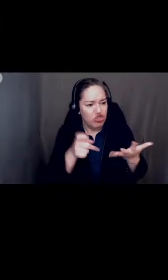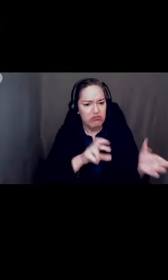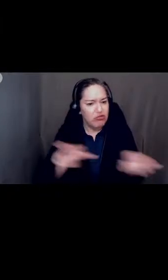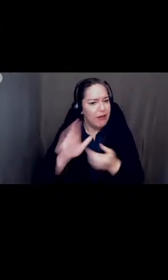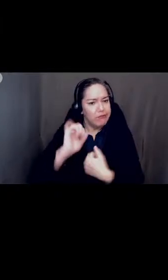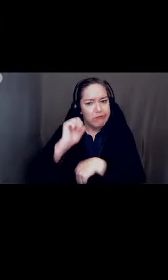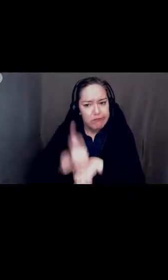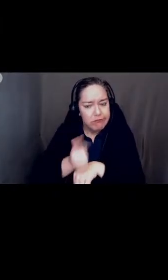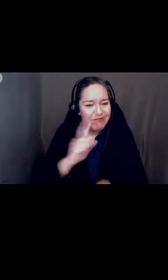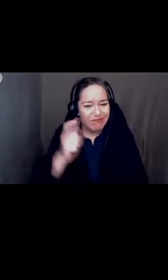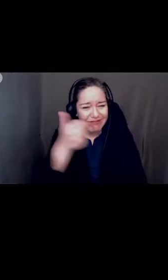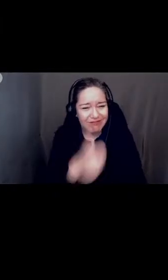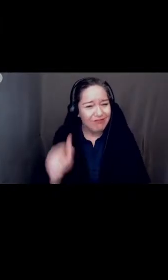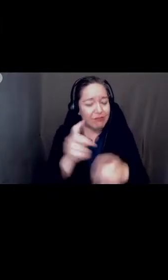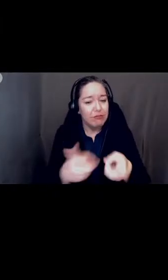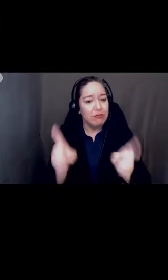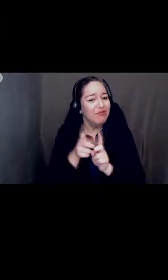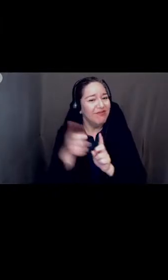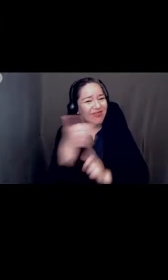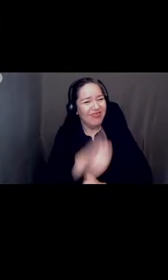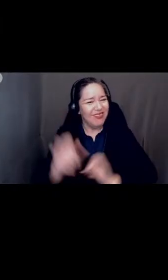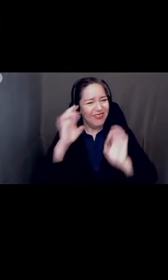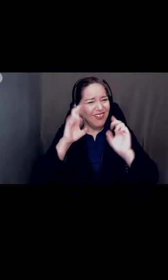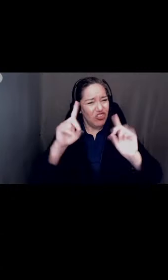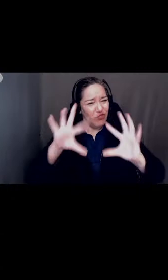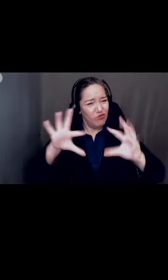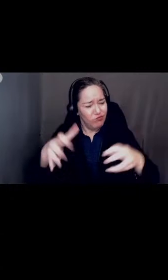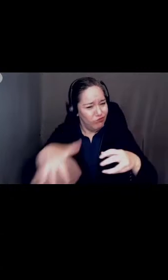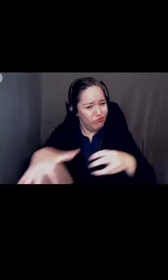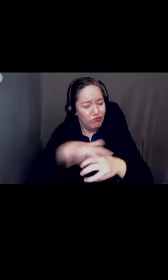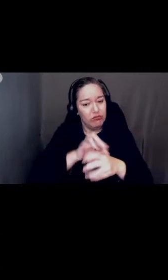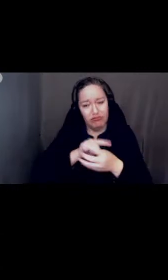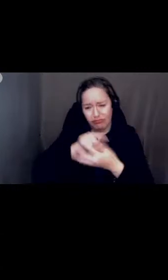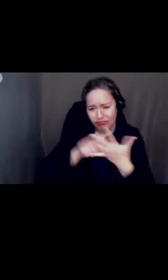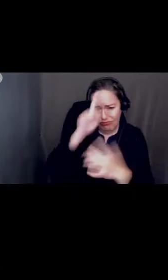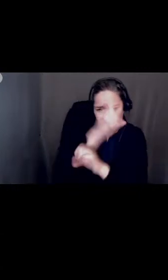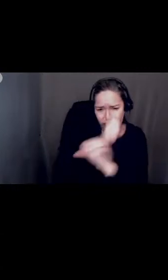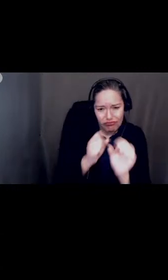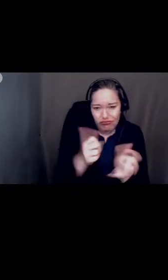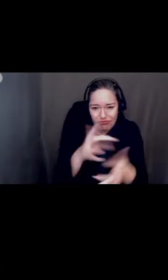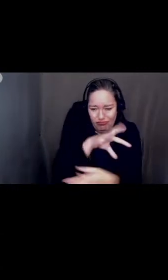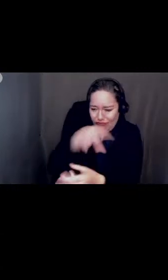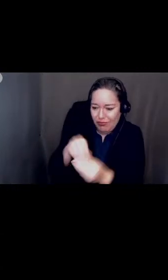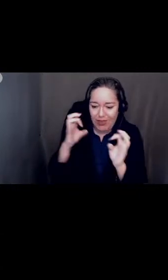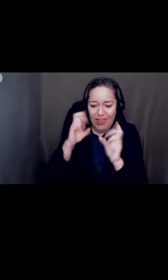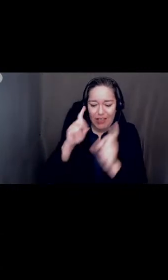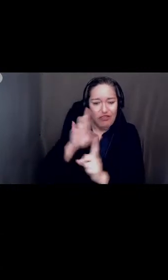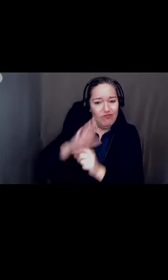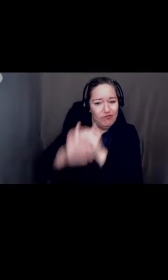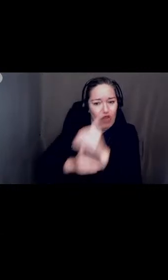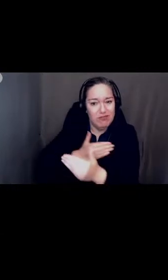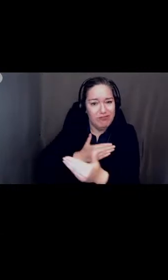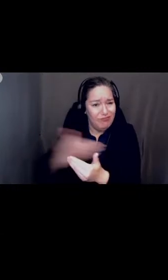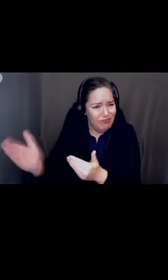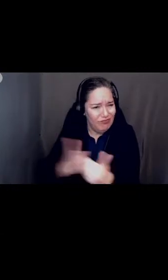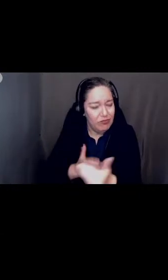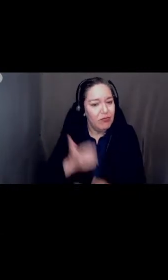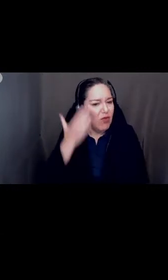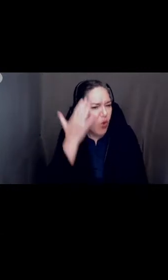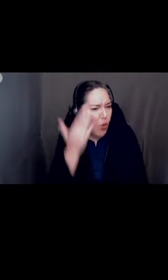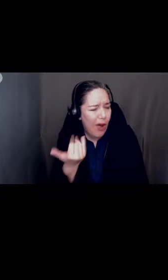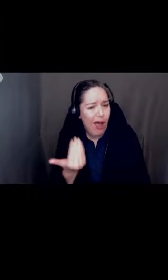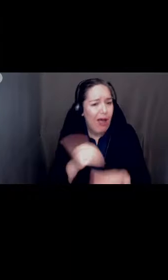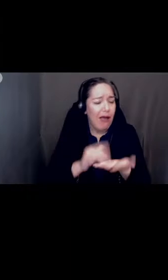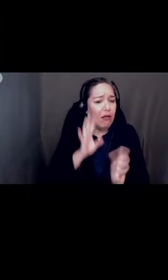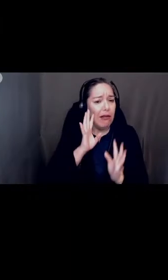district or educational facility these strategies should be a part of the education process regardless why is the district trying to reinvent